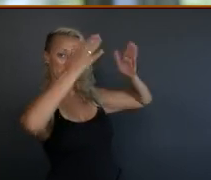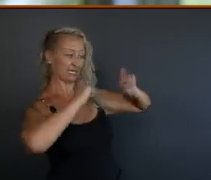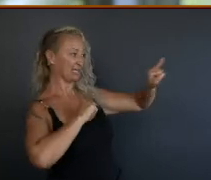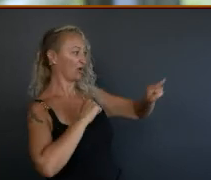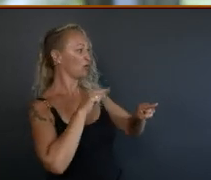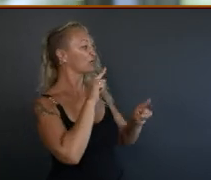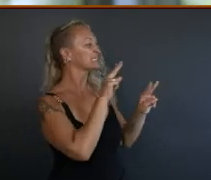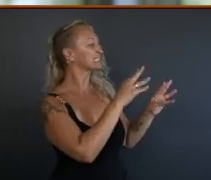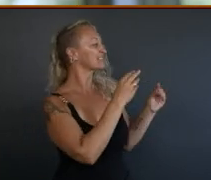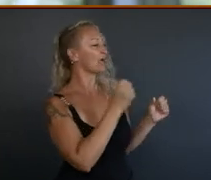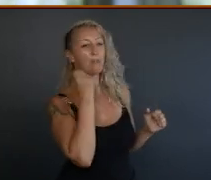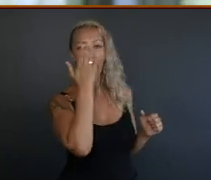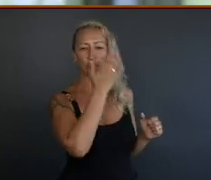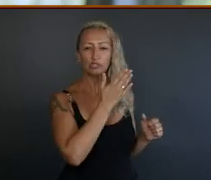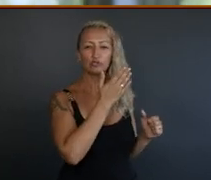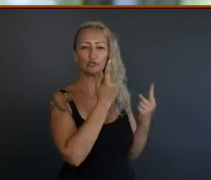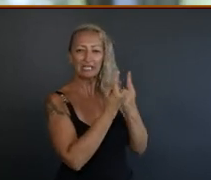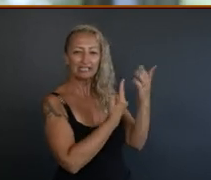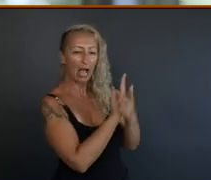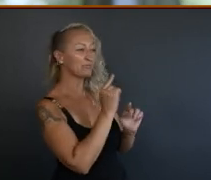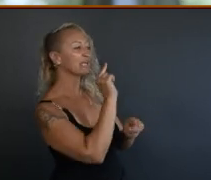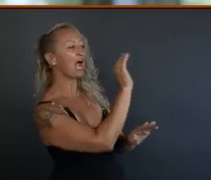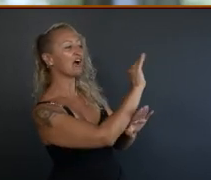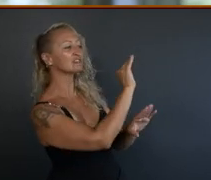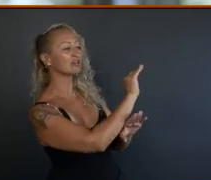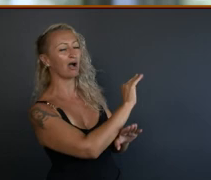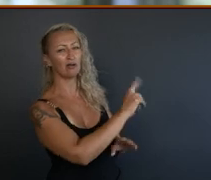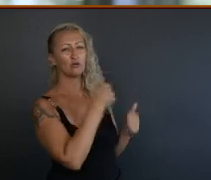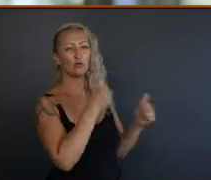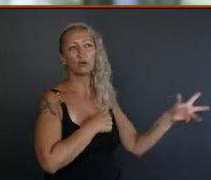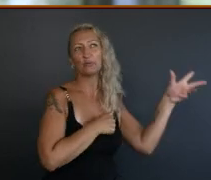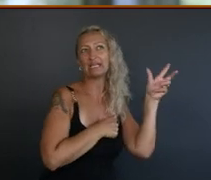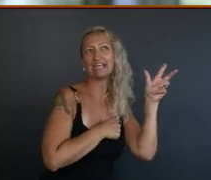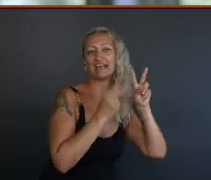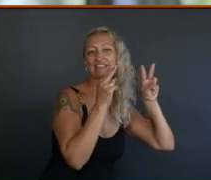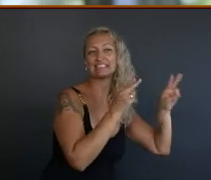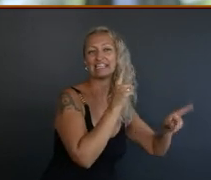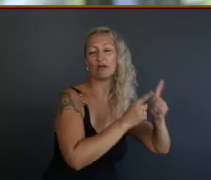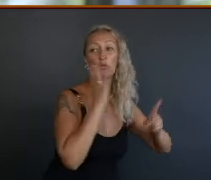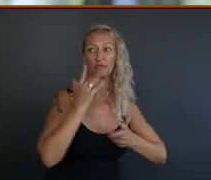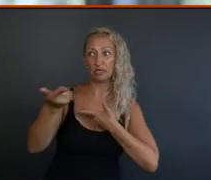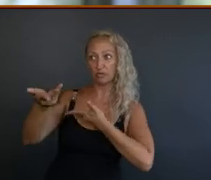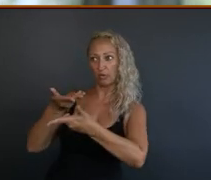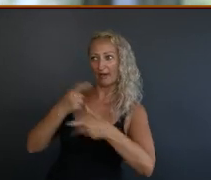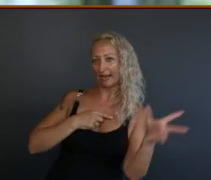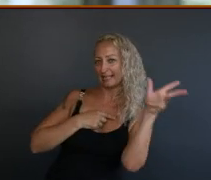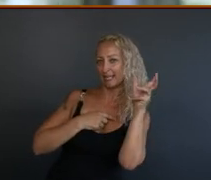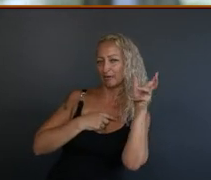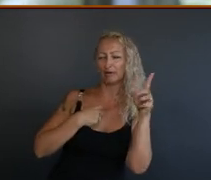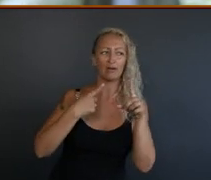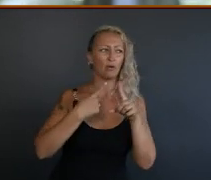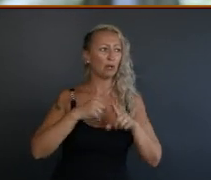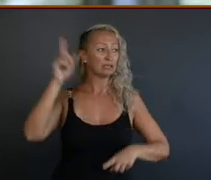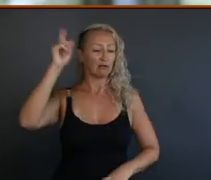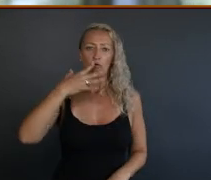it's been, it's great to see and to hear as we're talking. But I also am conscious too just of the heat of the day